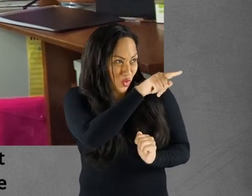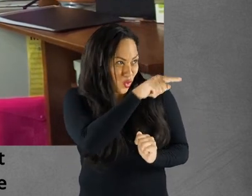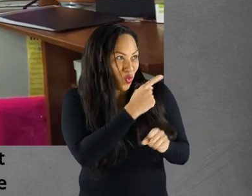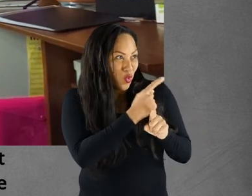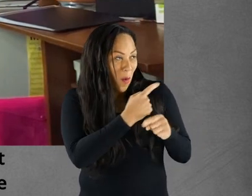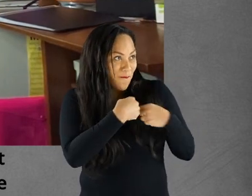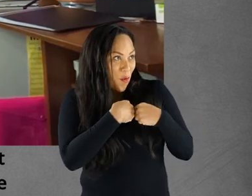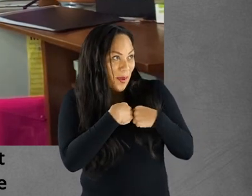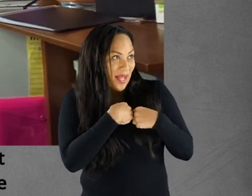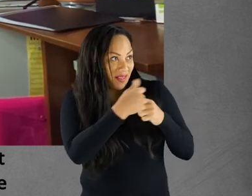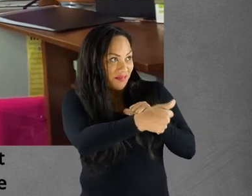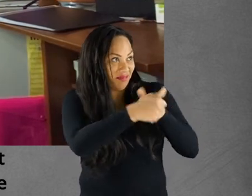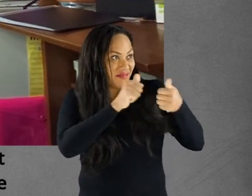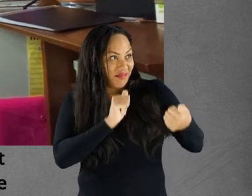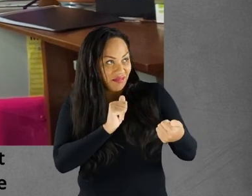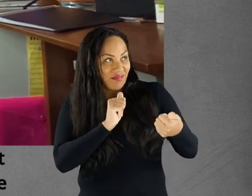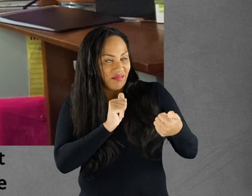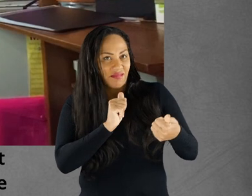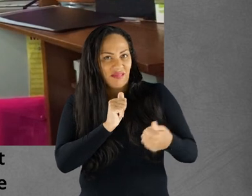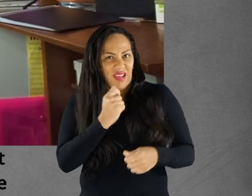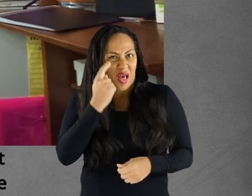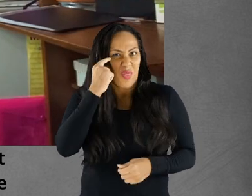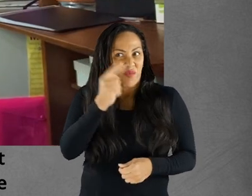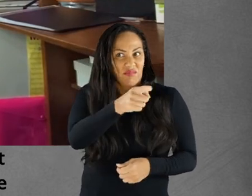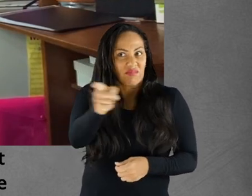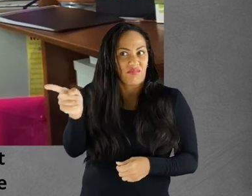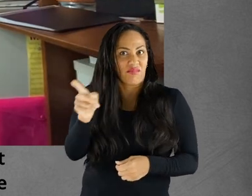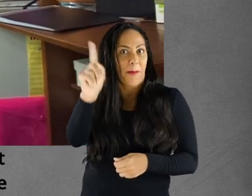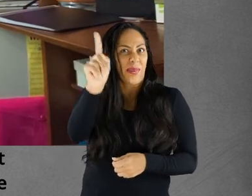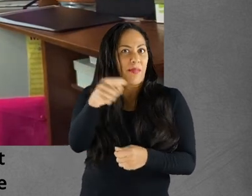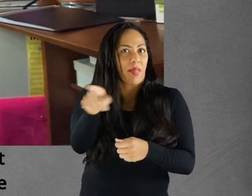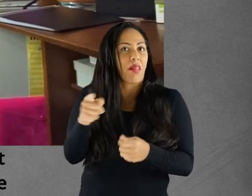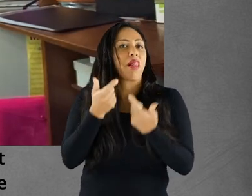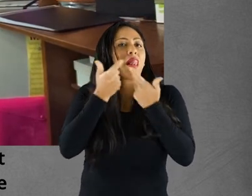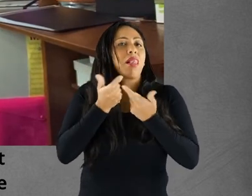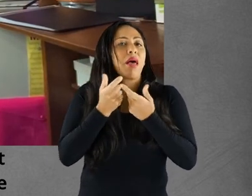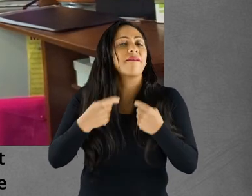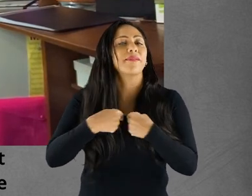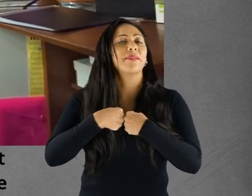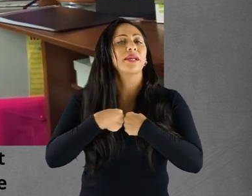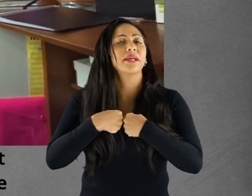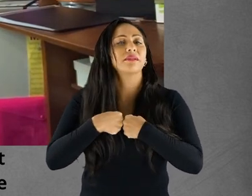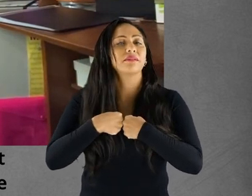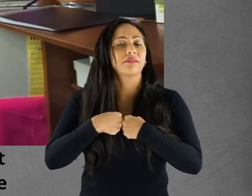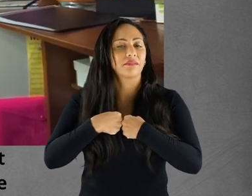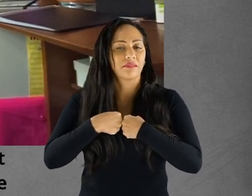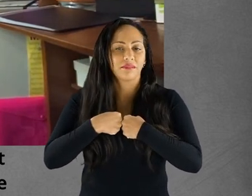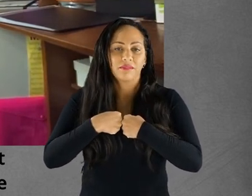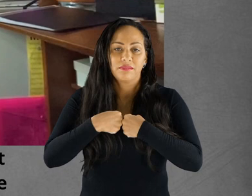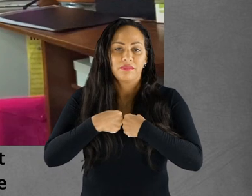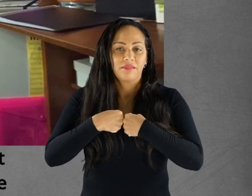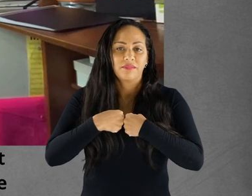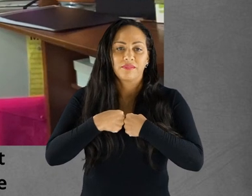behalf because I thought people would laugh at me and not